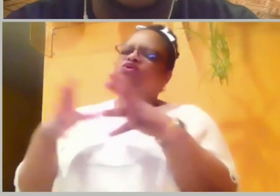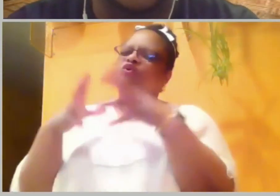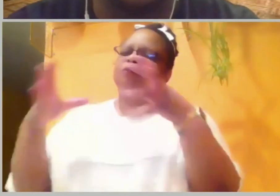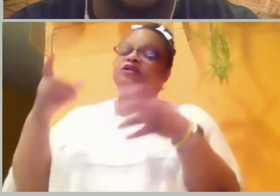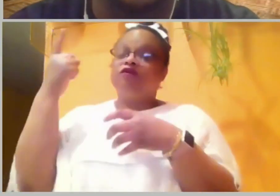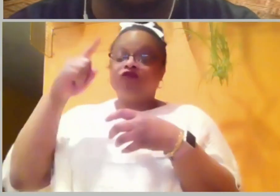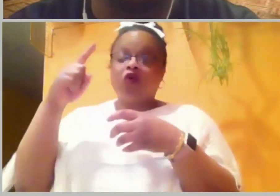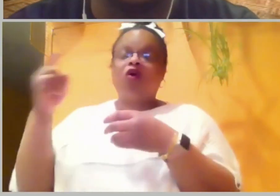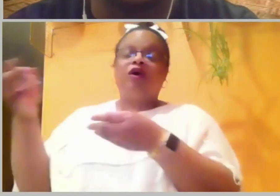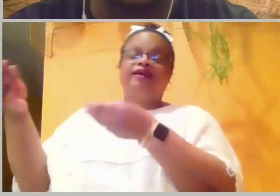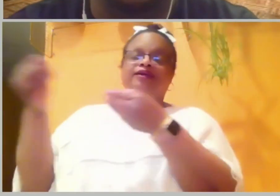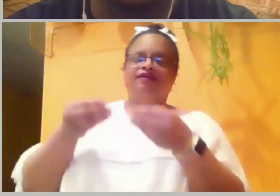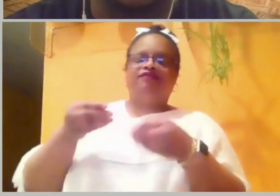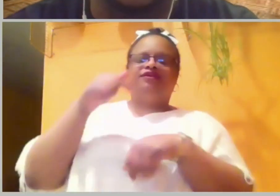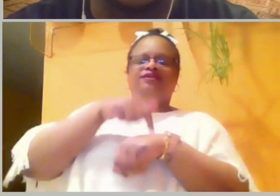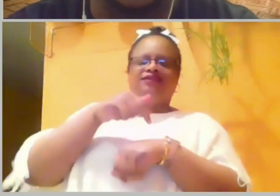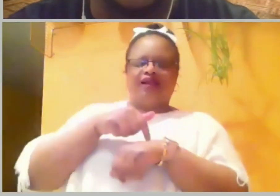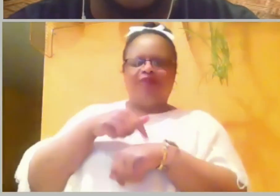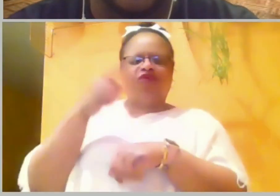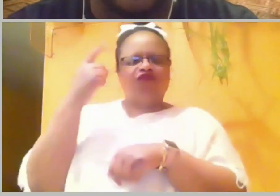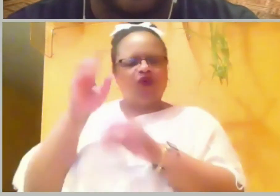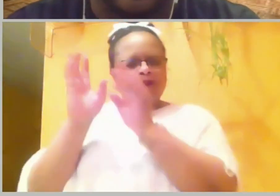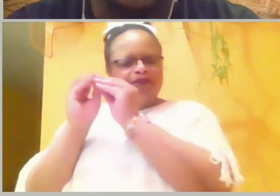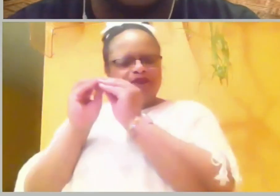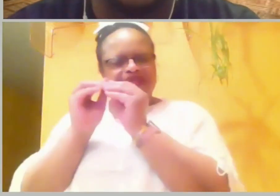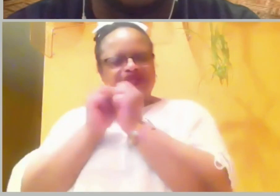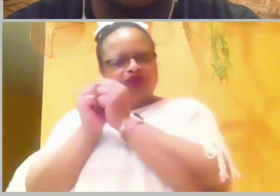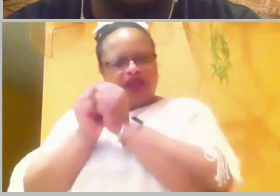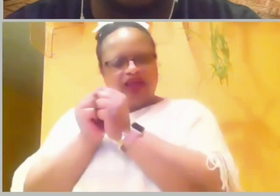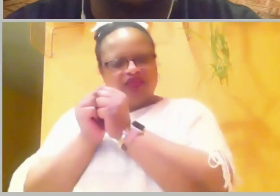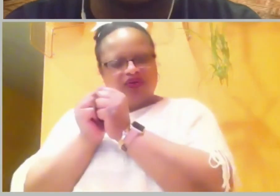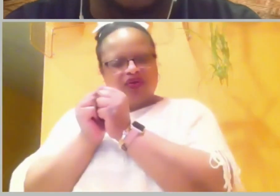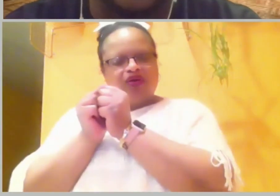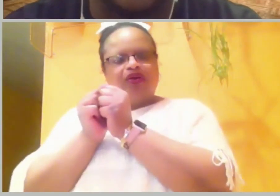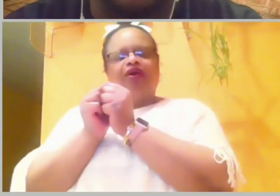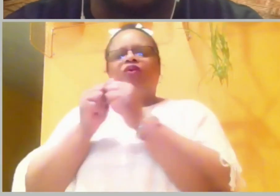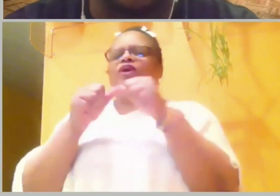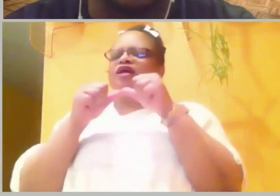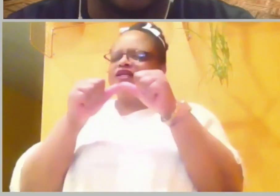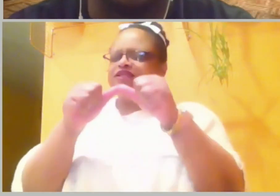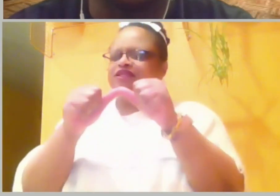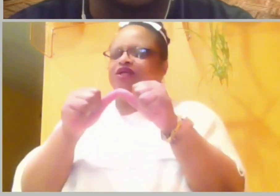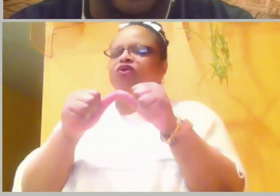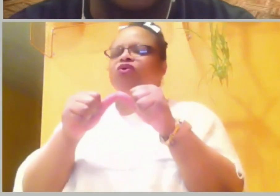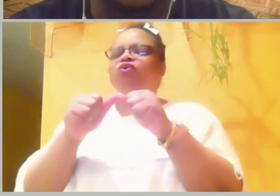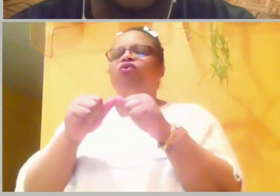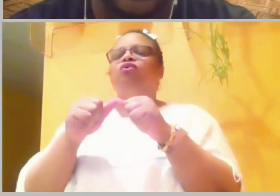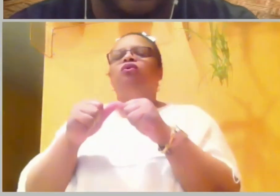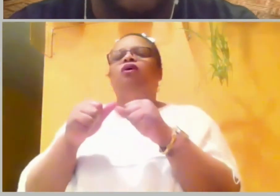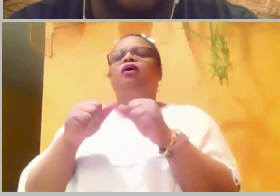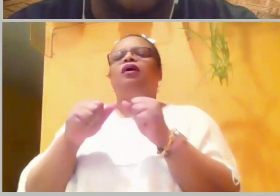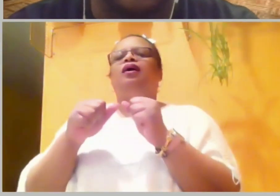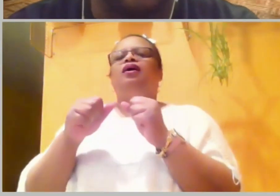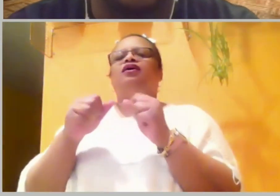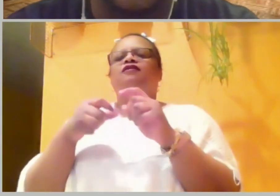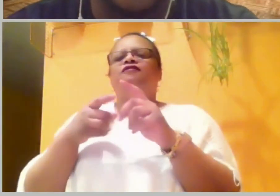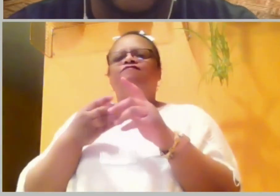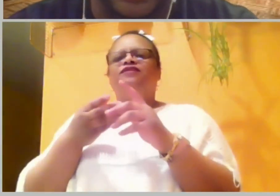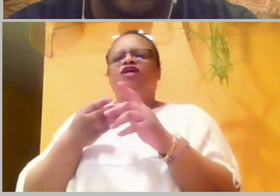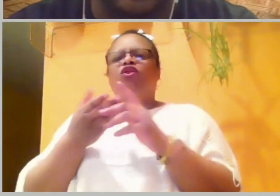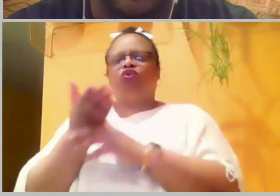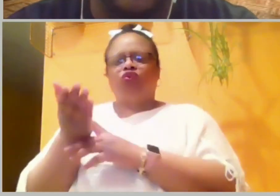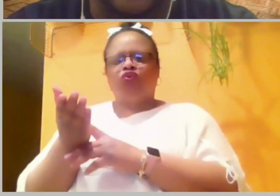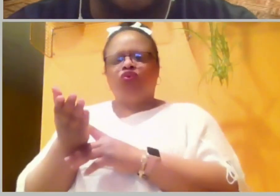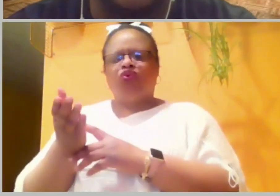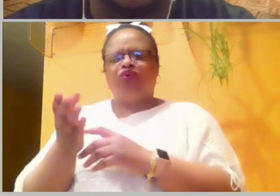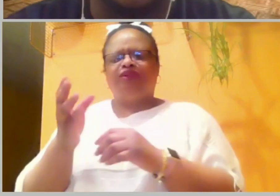us this time to meet together, Lord, as we continue to meet virtually for our Bible class, Father God, for over a year